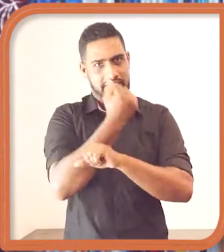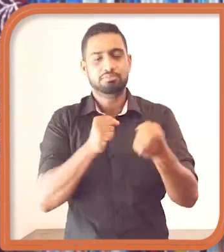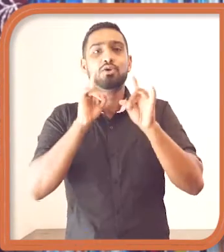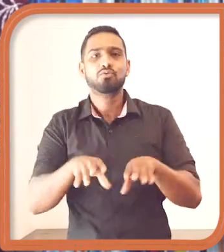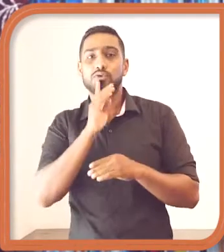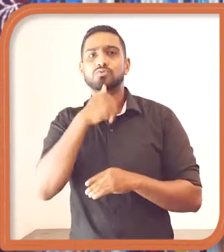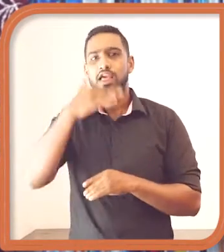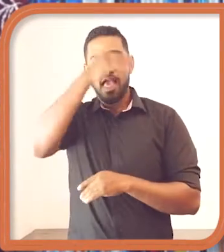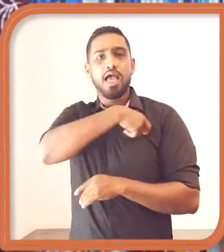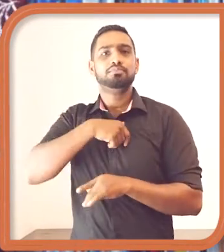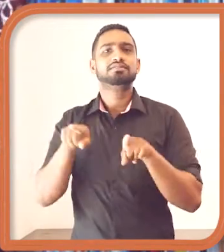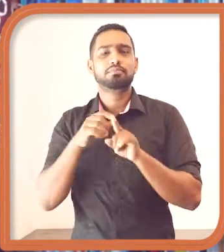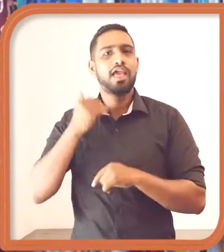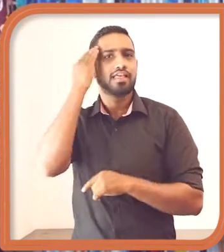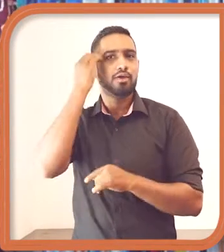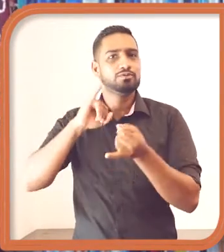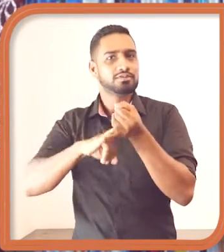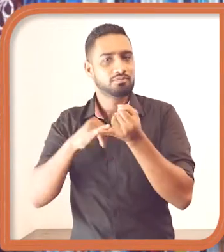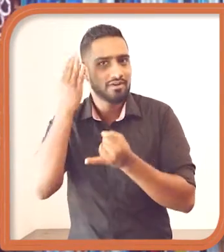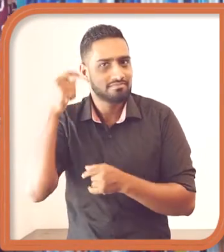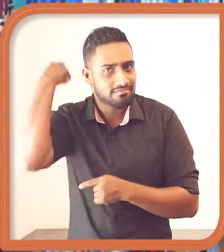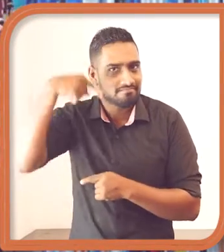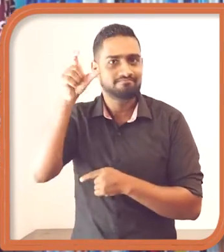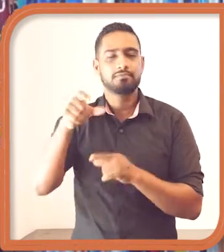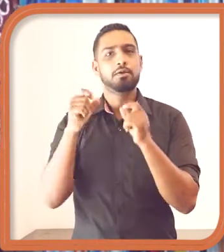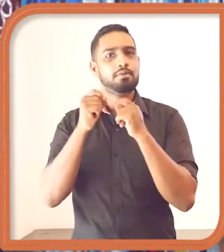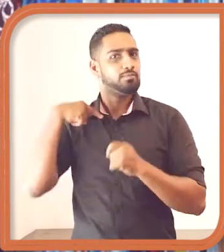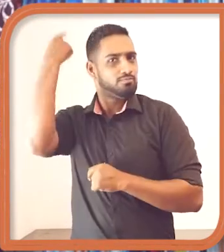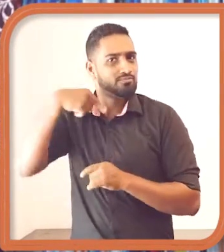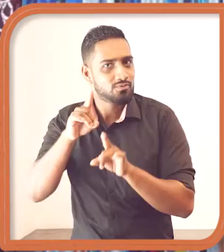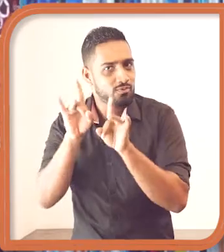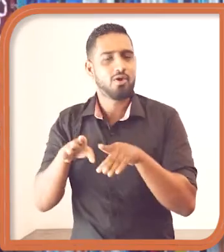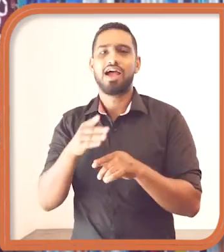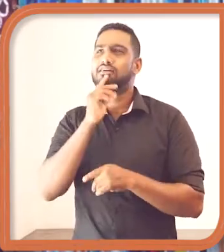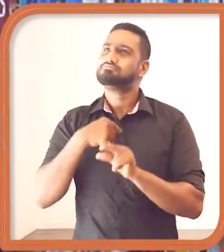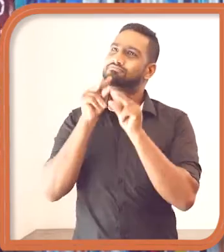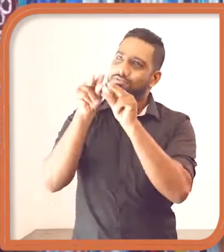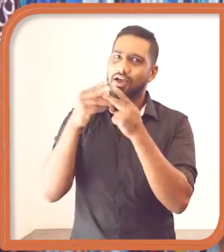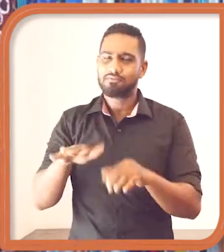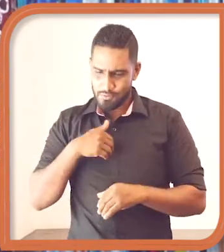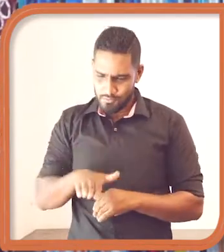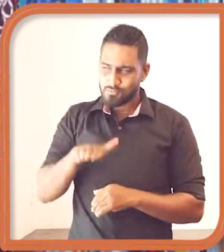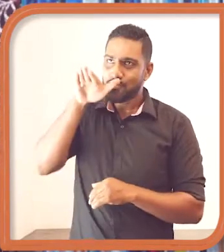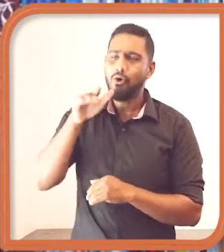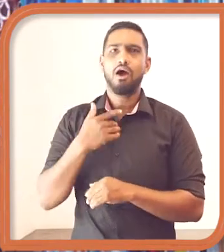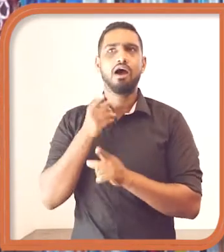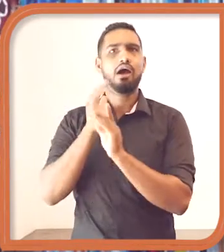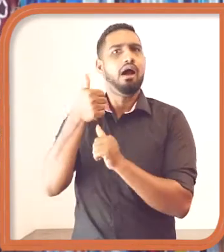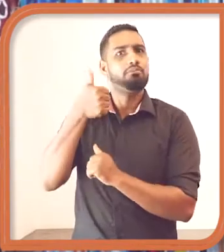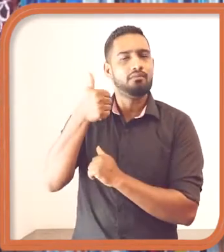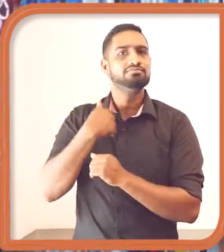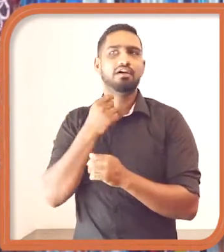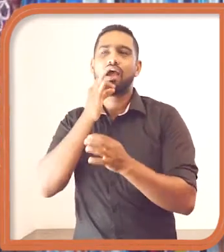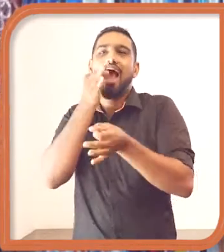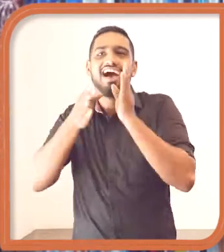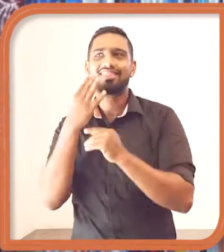From looking into leaders, women leaders like Seremao Banda and IK Benazir Bhutto. I've been inspired by them since